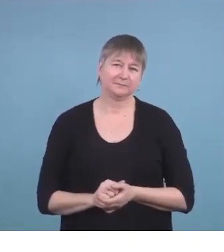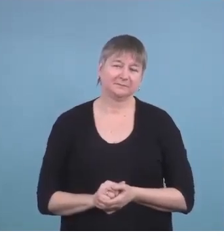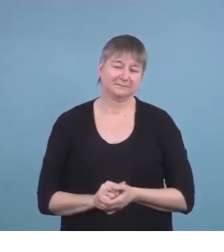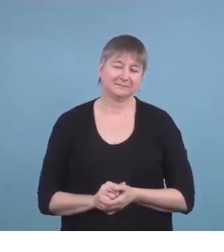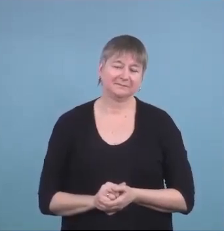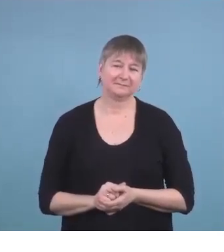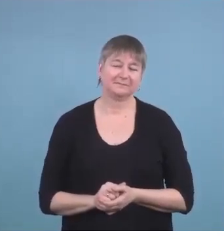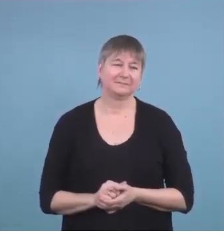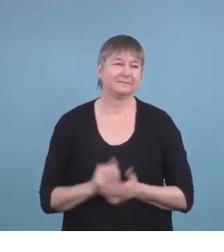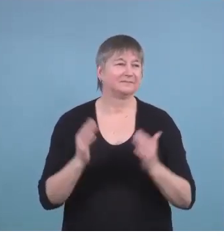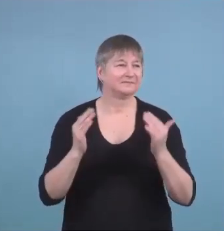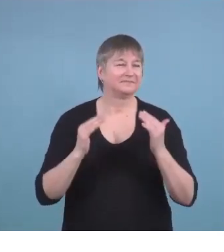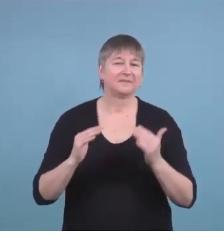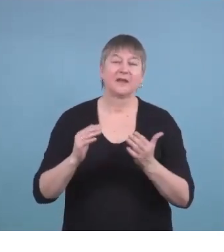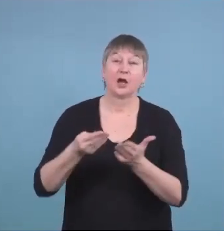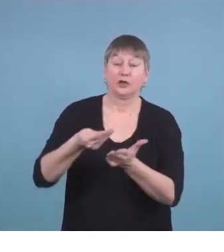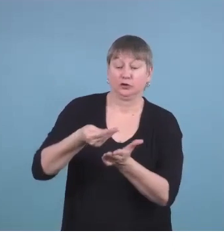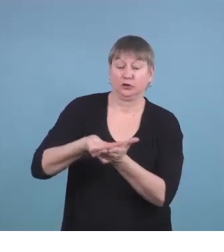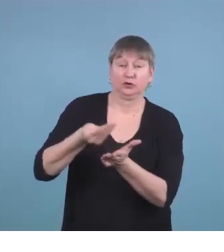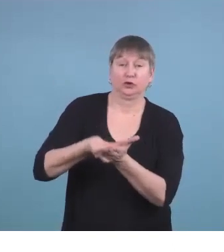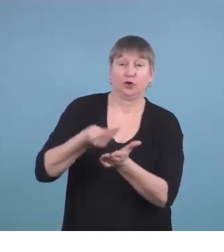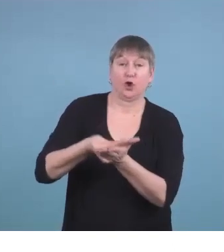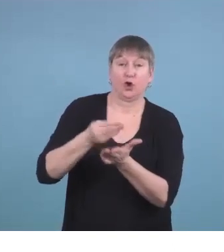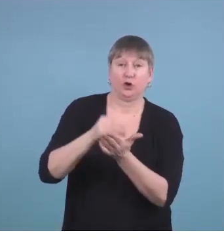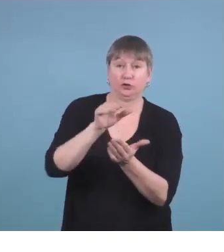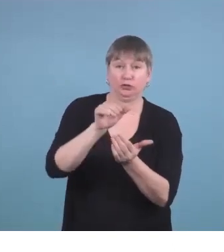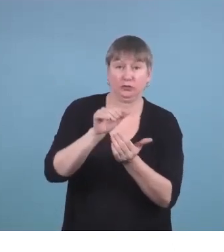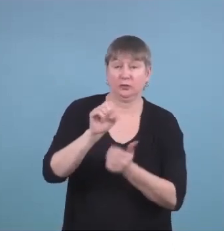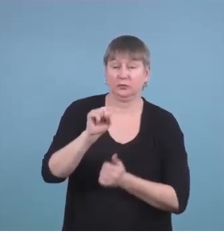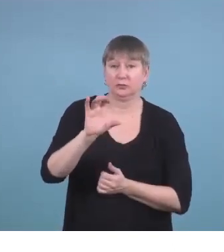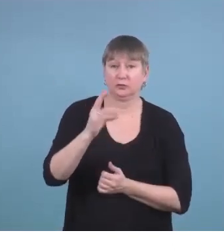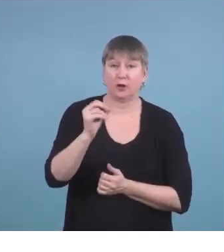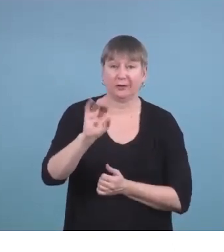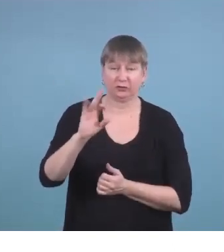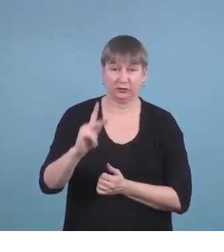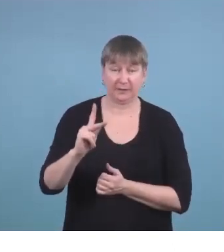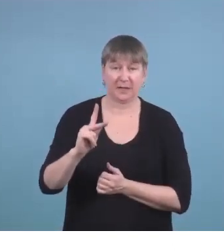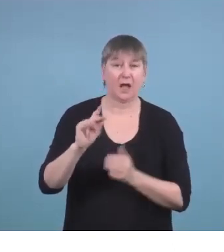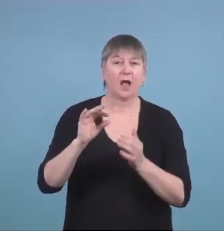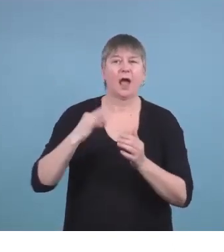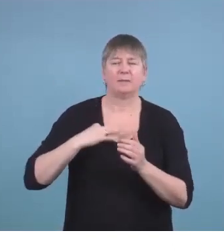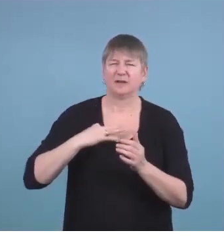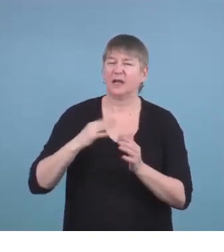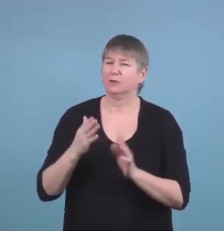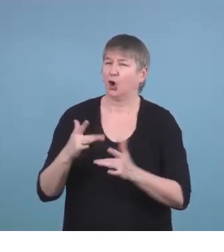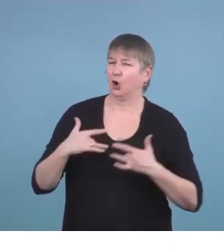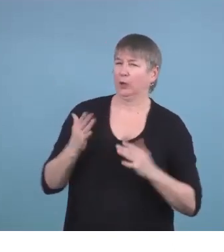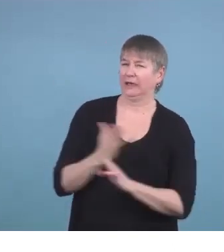Scholarship applications start pretty early. They are, most of them are very similar in their story.